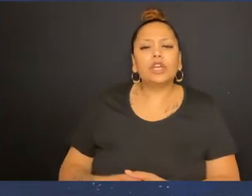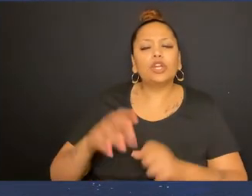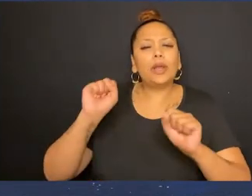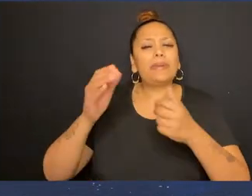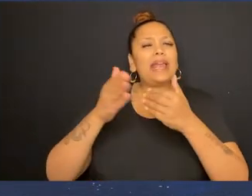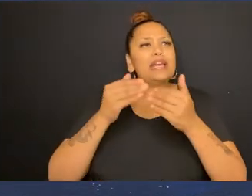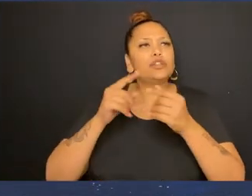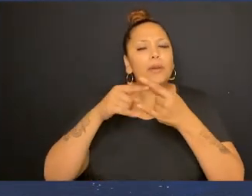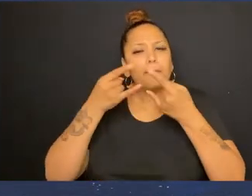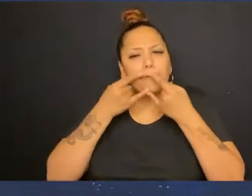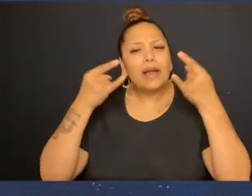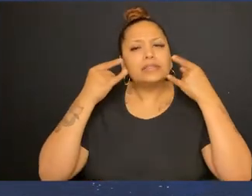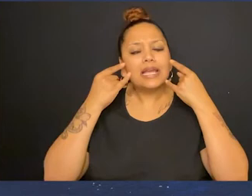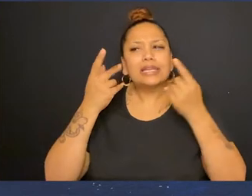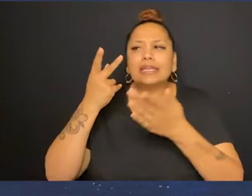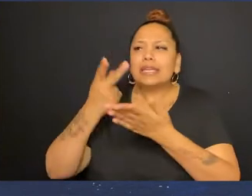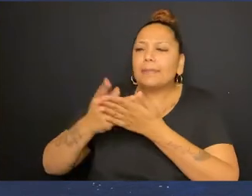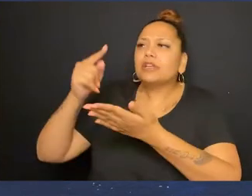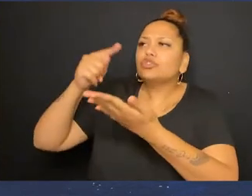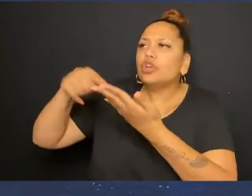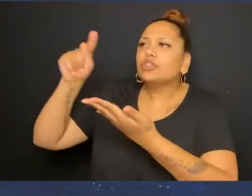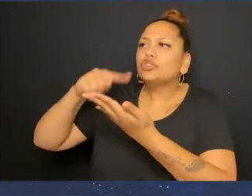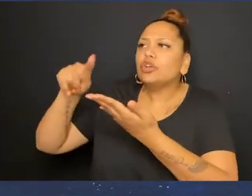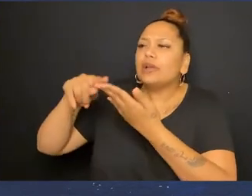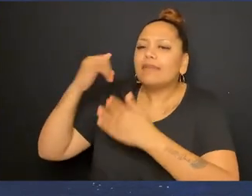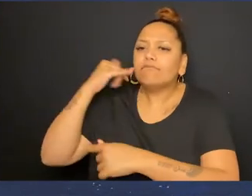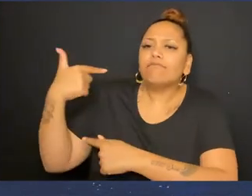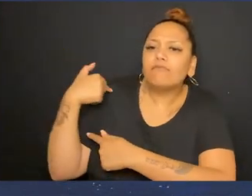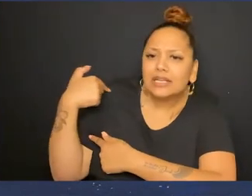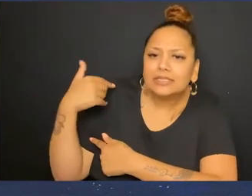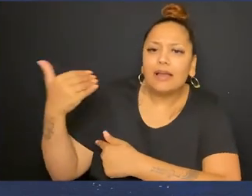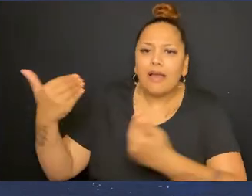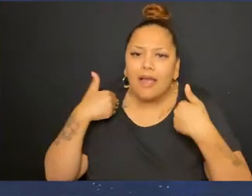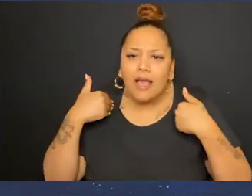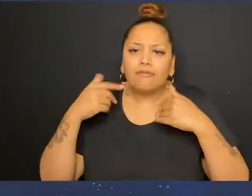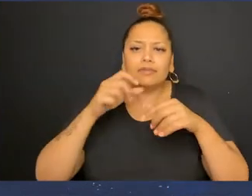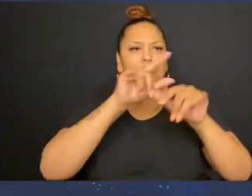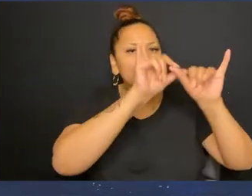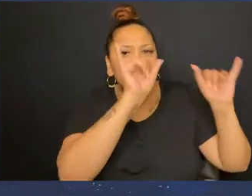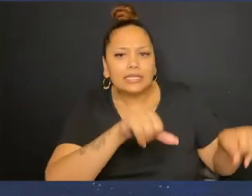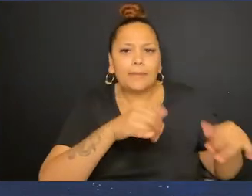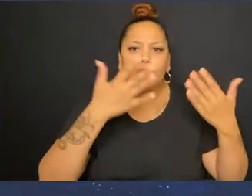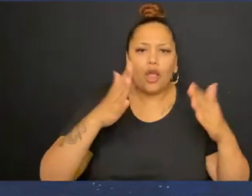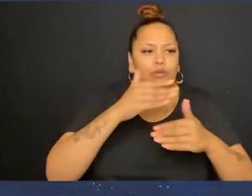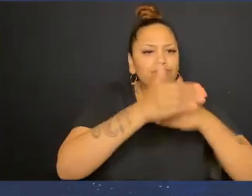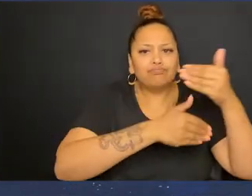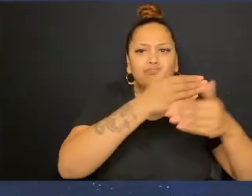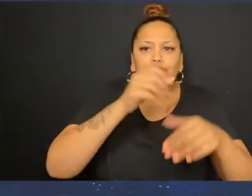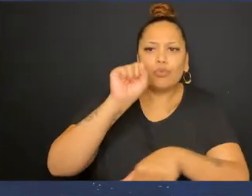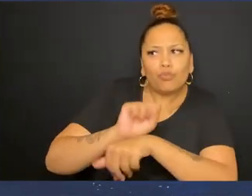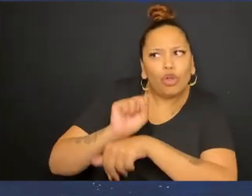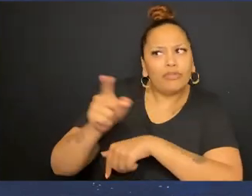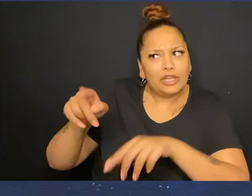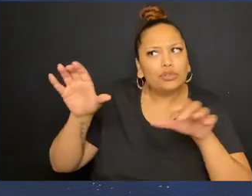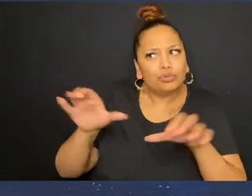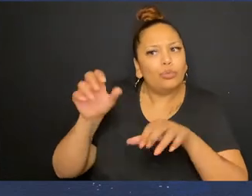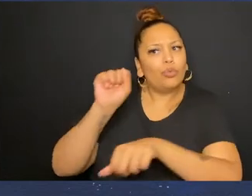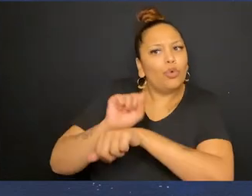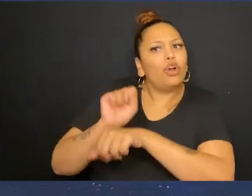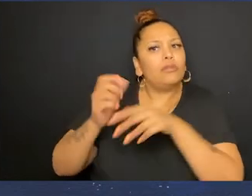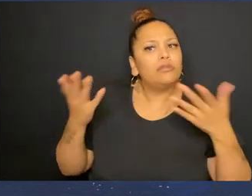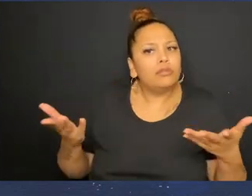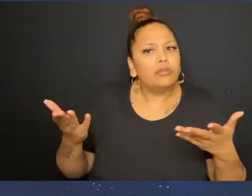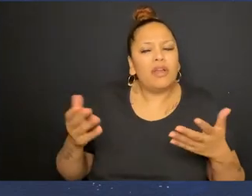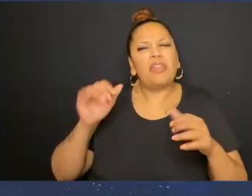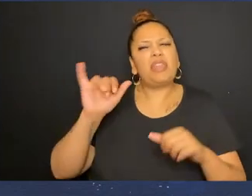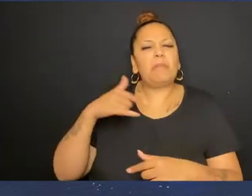When it would Just be so easy To keep a mask on To keep checking Vaccines To keep These systems That we already Have in place Working Because